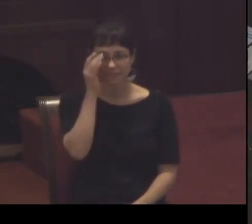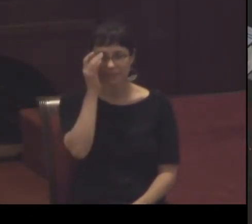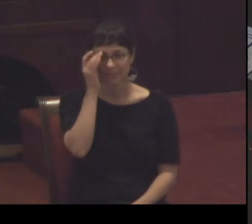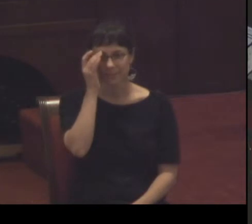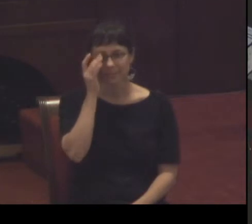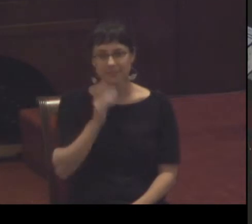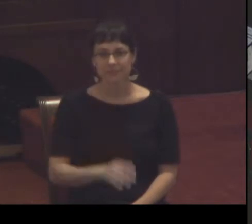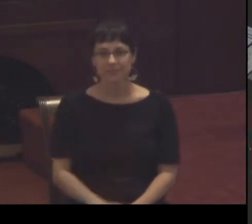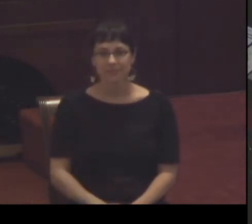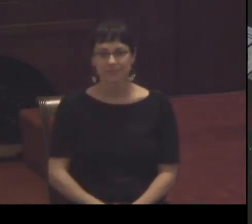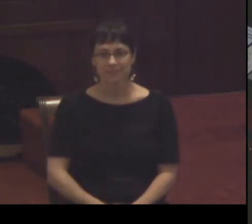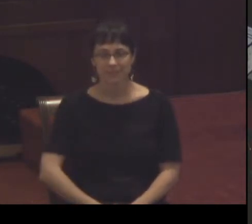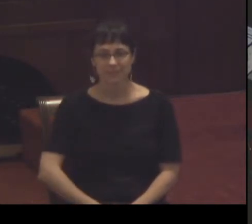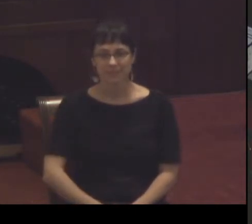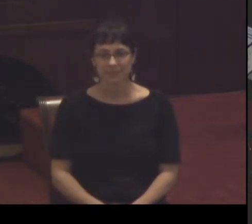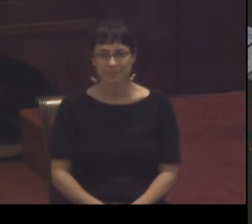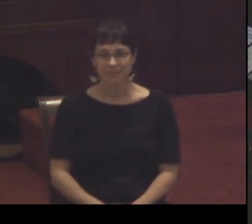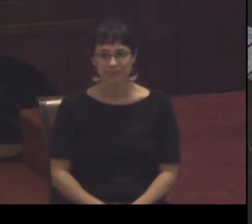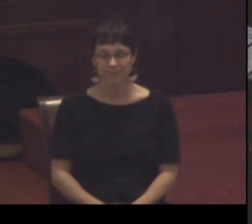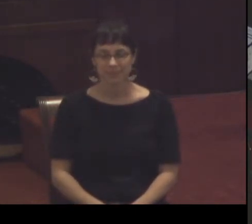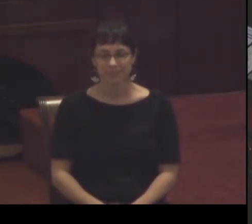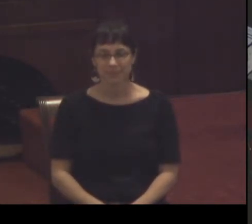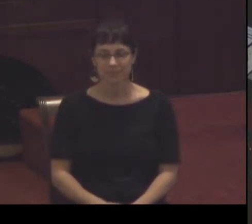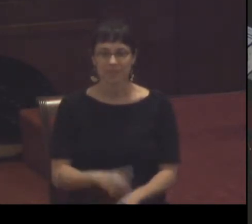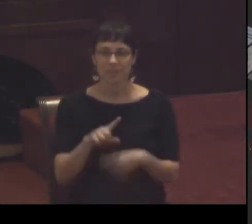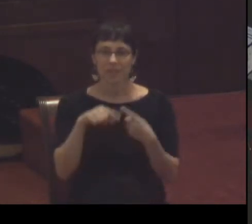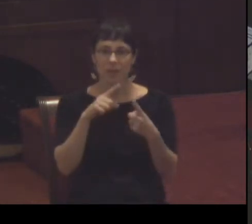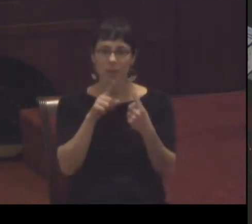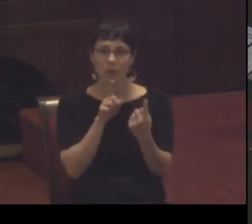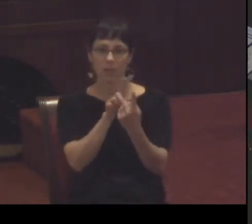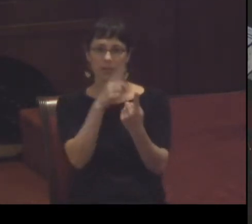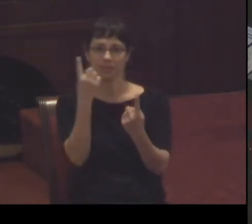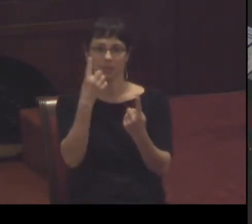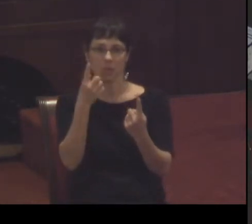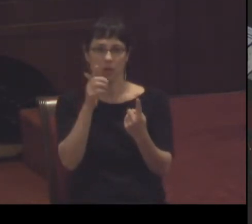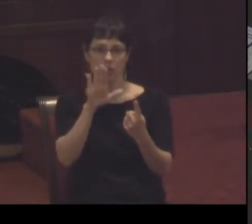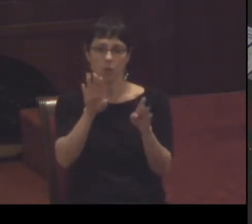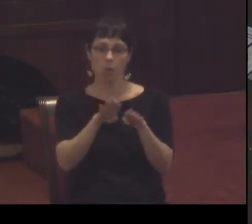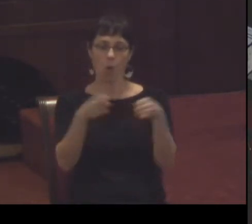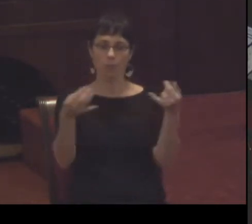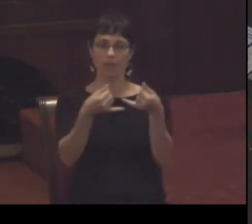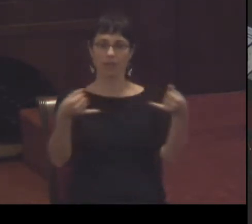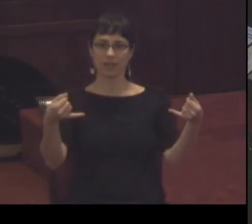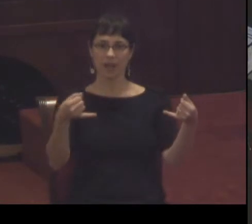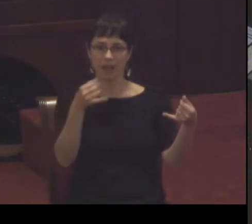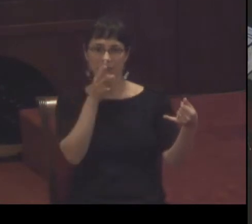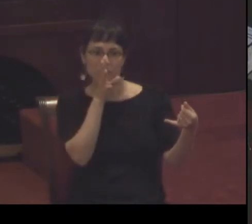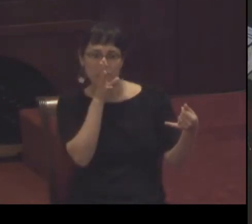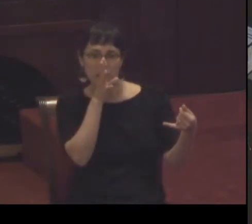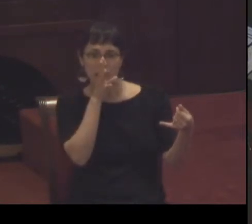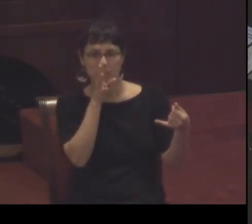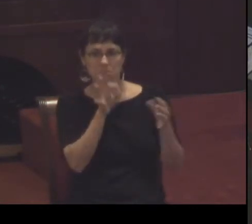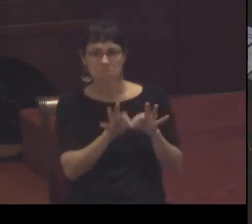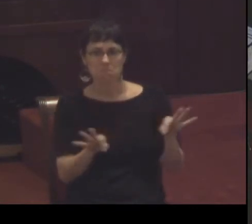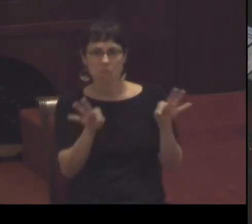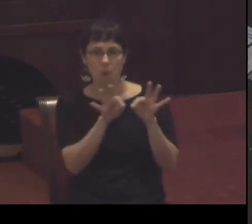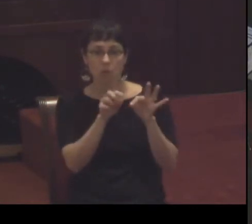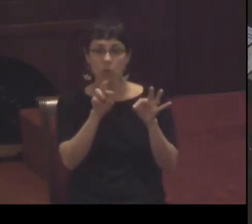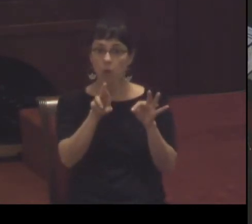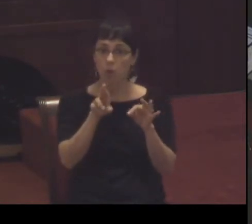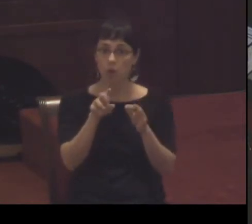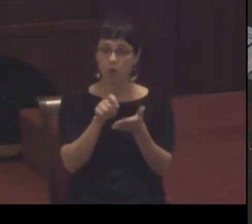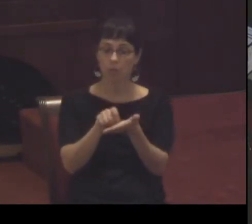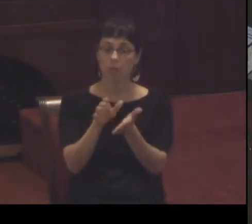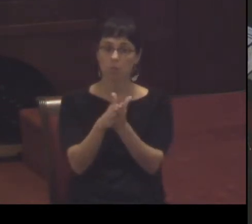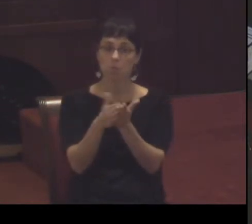so getting your opening right is critical this is true if you're trying to write a book it was the best of